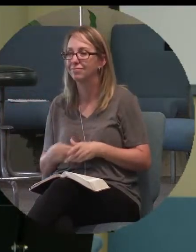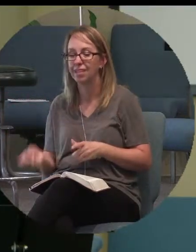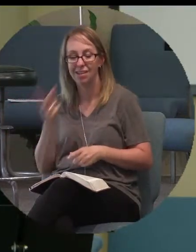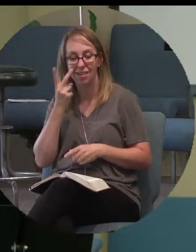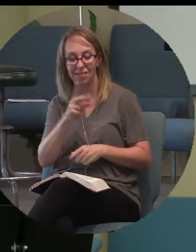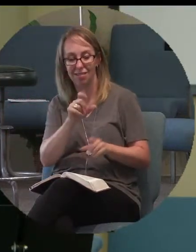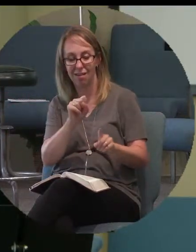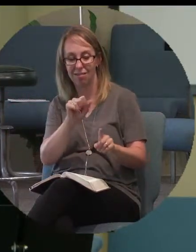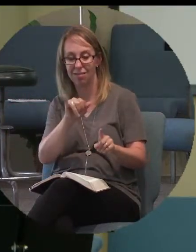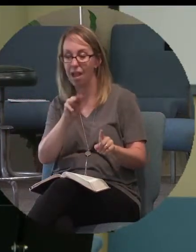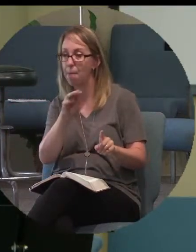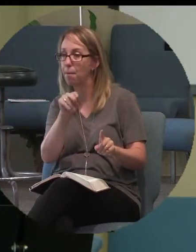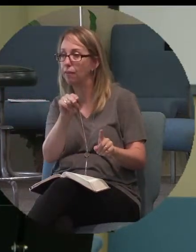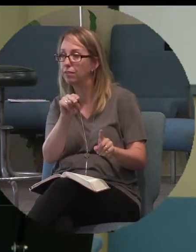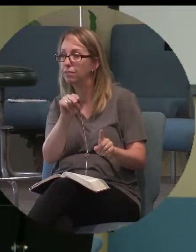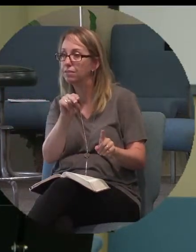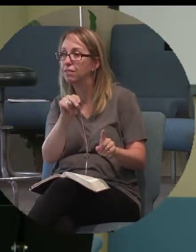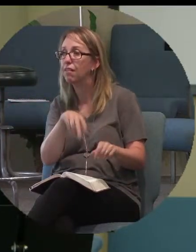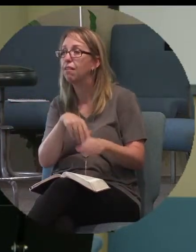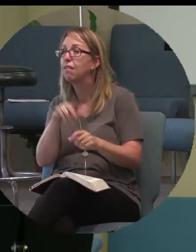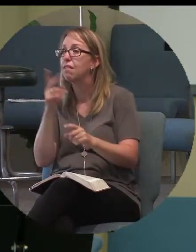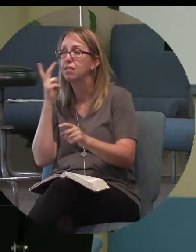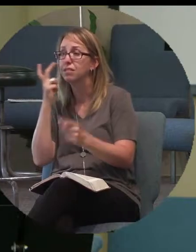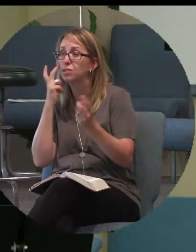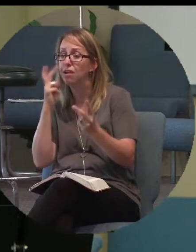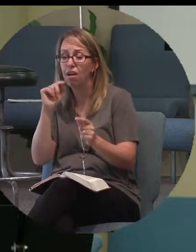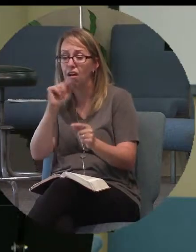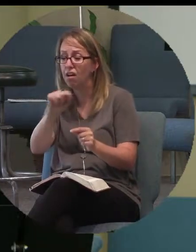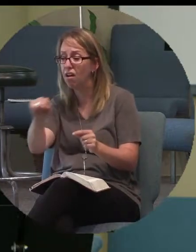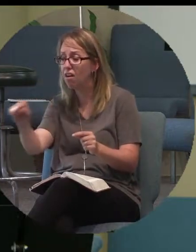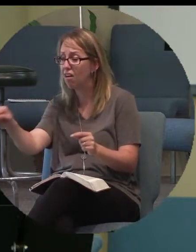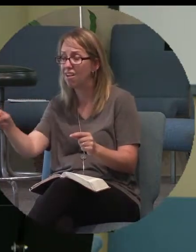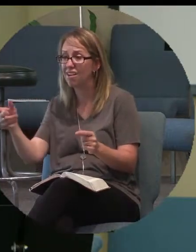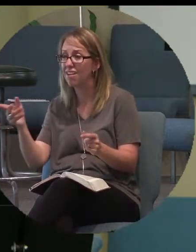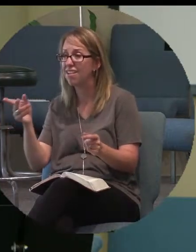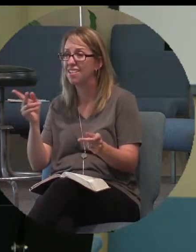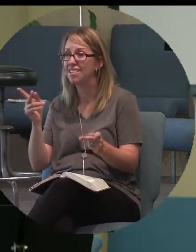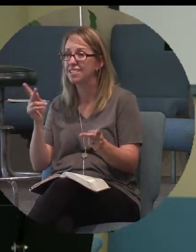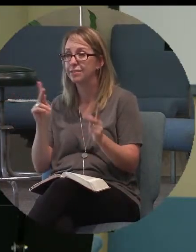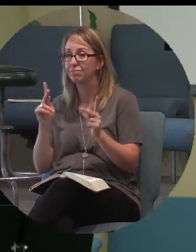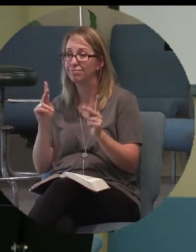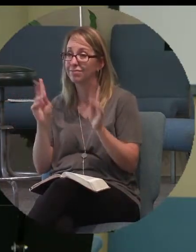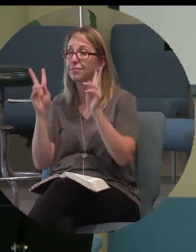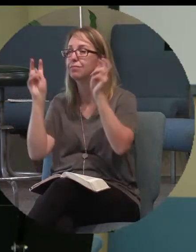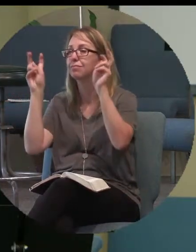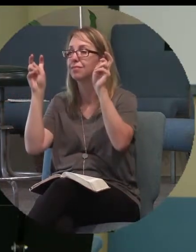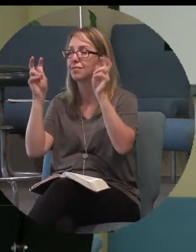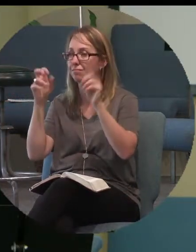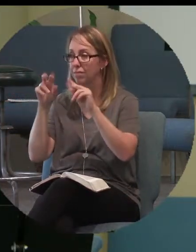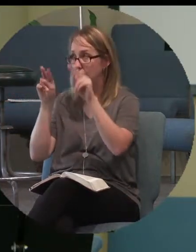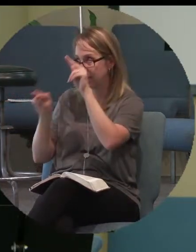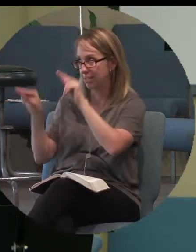He saw these guys that were here for, as Scripture says, the spectacle.